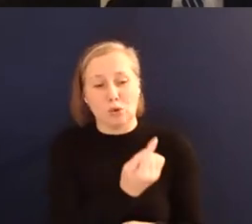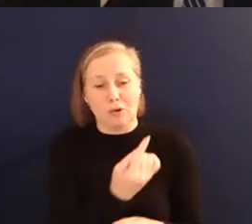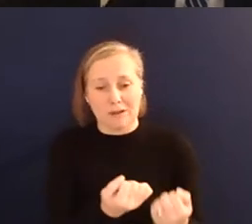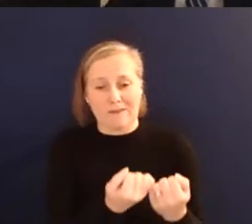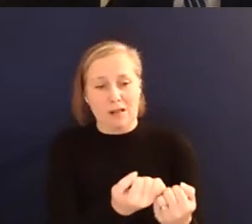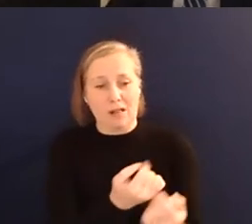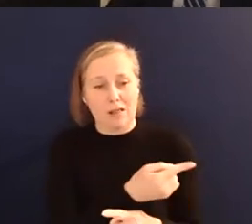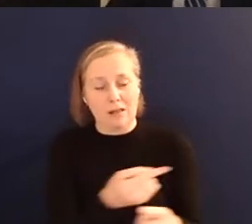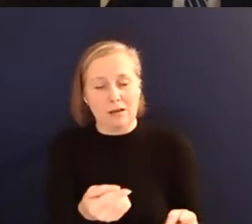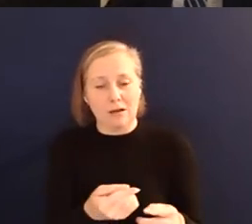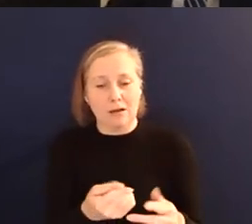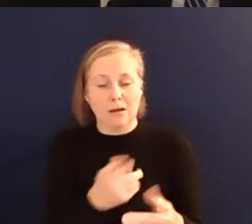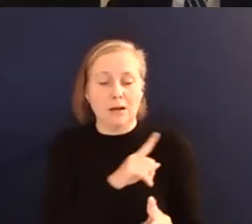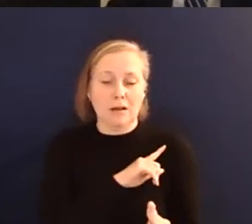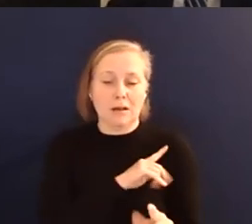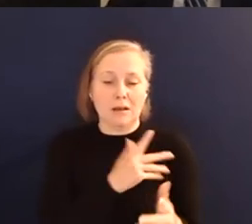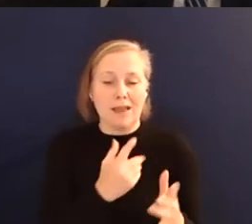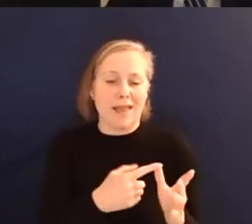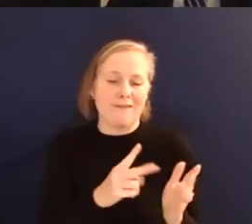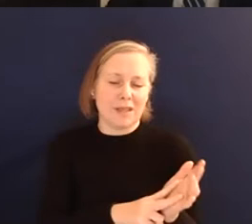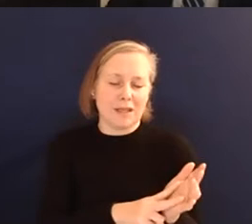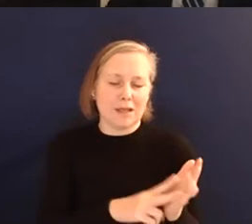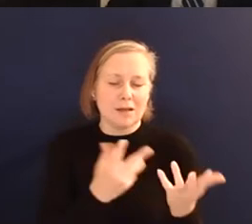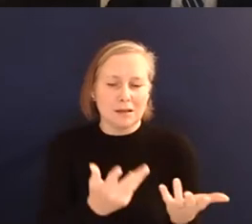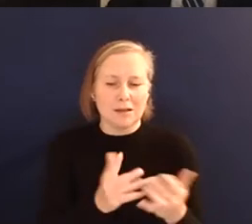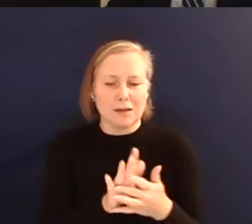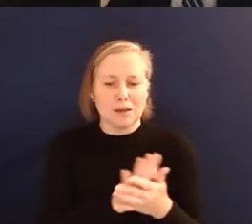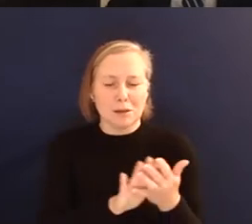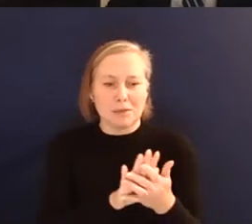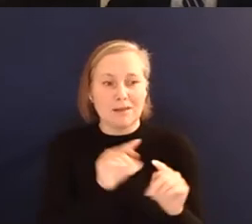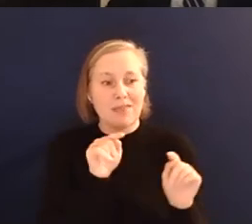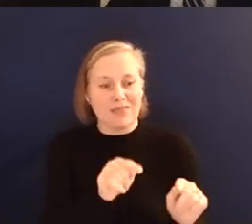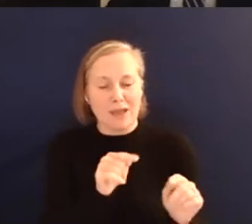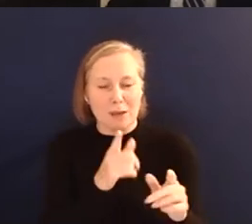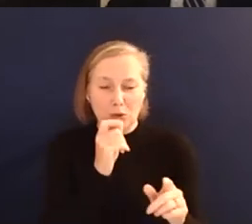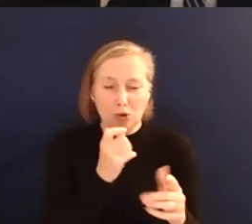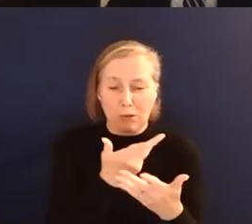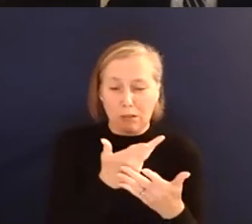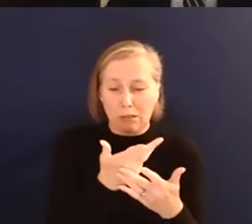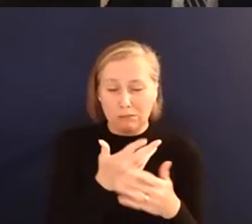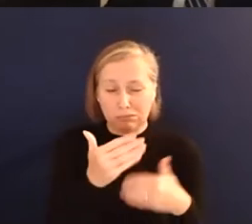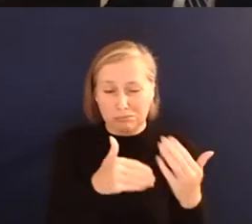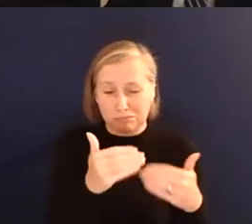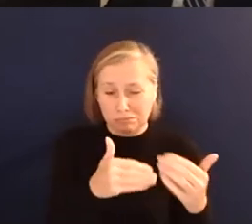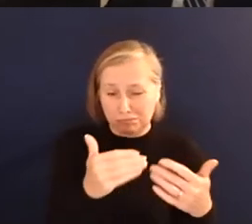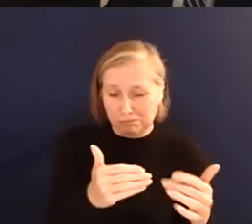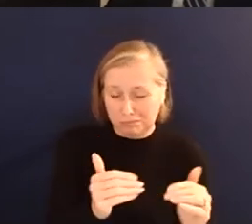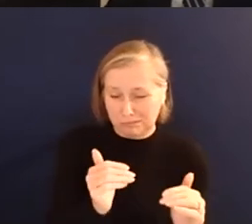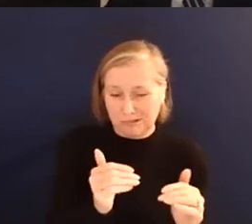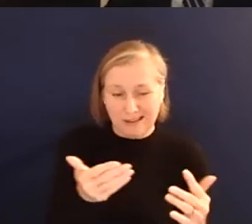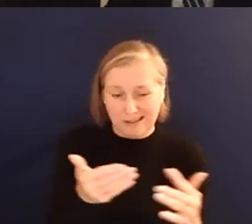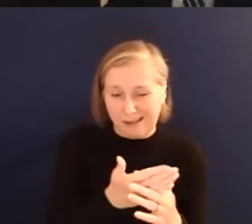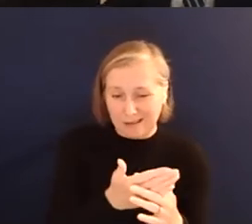would just henceforth call it AV. Because I believe that this has the potential to make great gains in both access